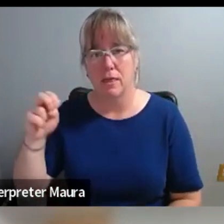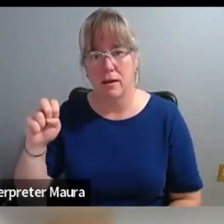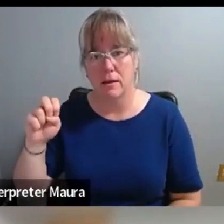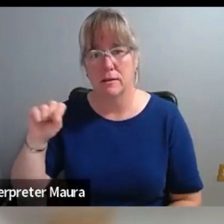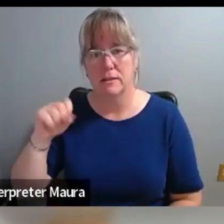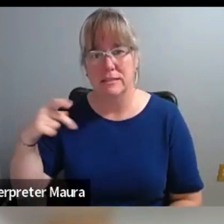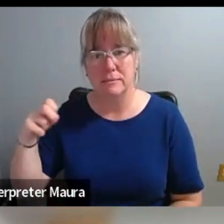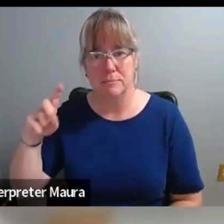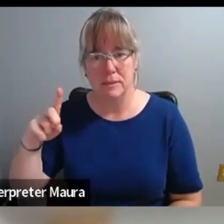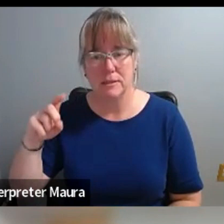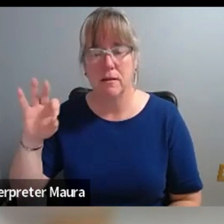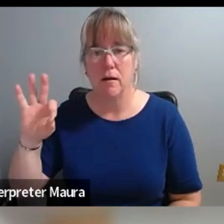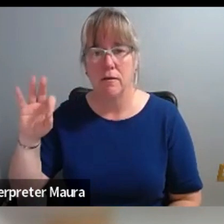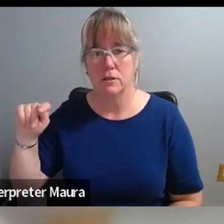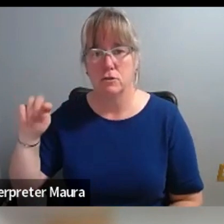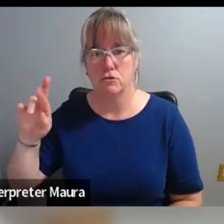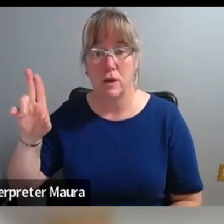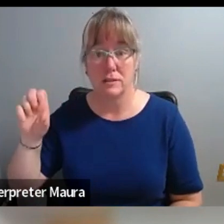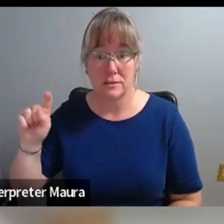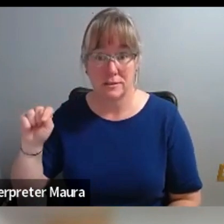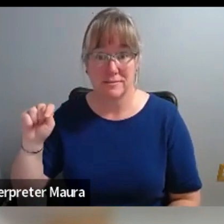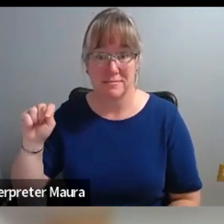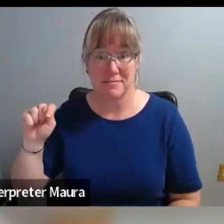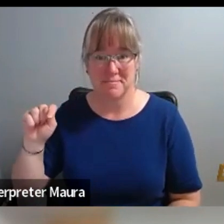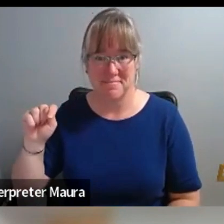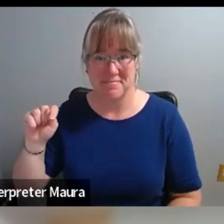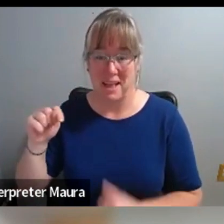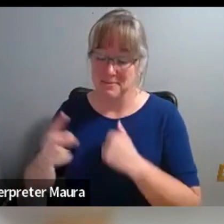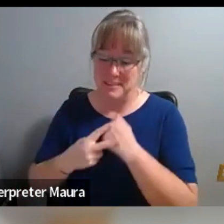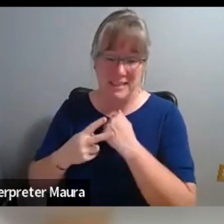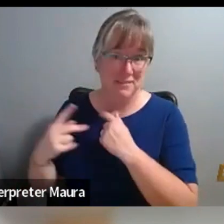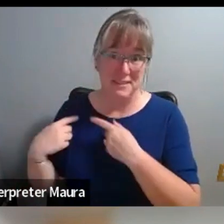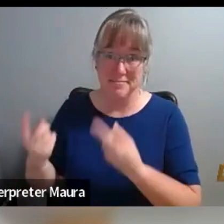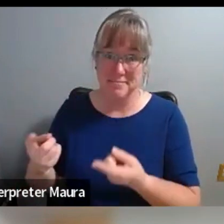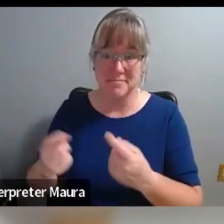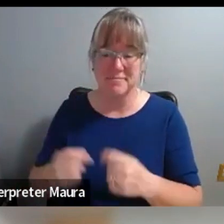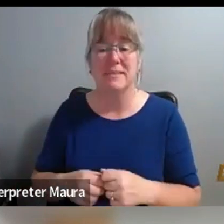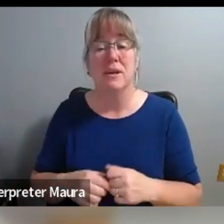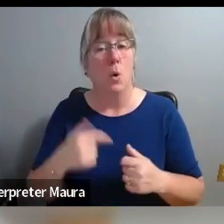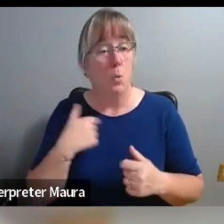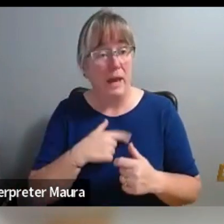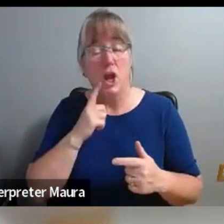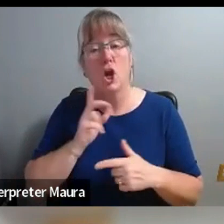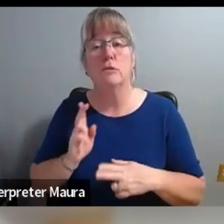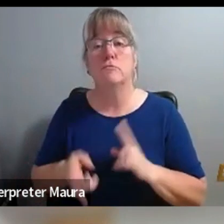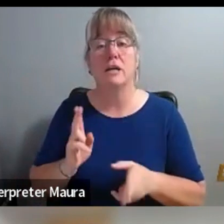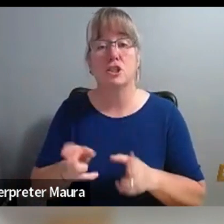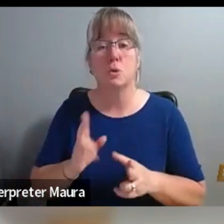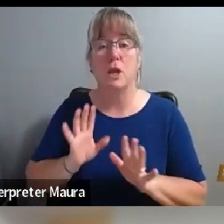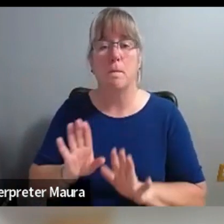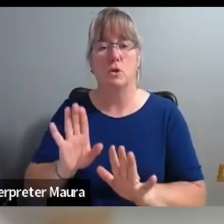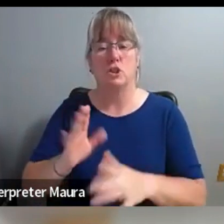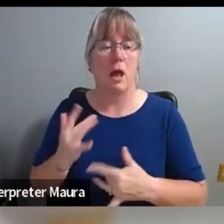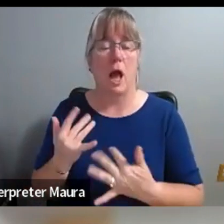idea of like, sure, we can just push this forward. But then you're not actually going to get the product you want, or get the change or get the